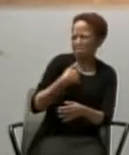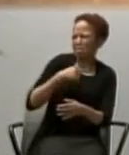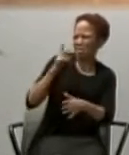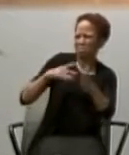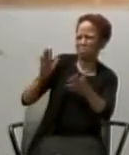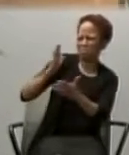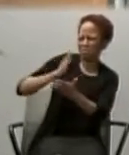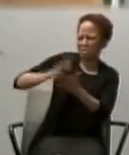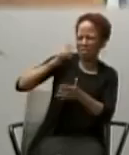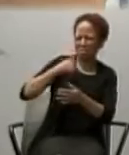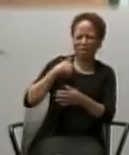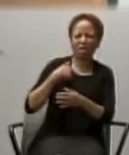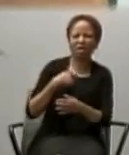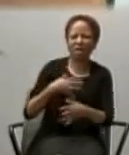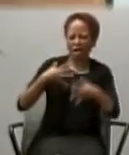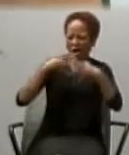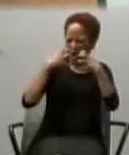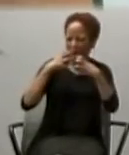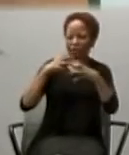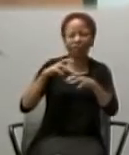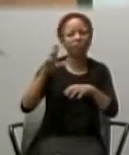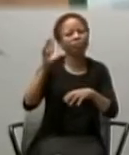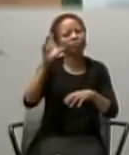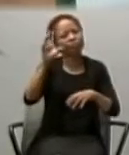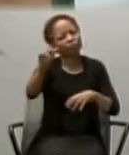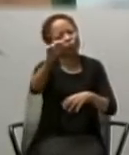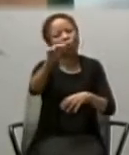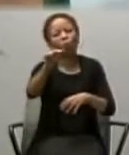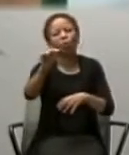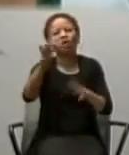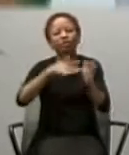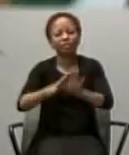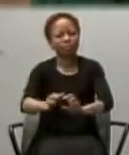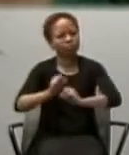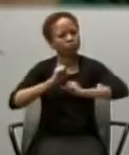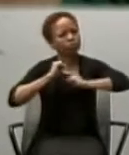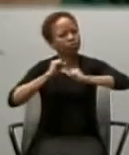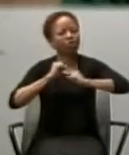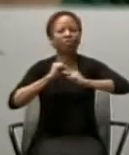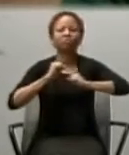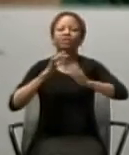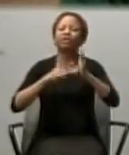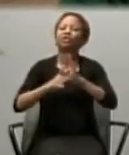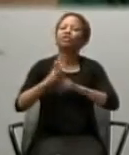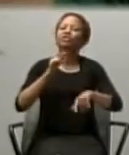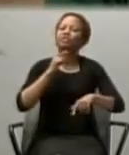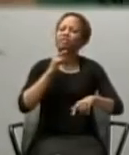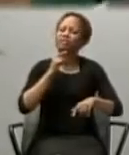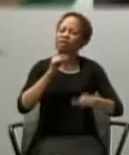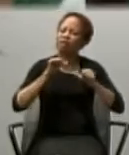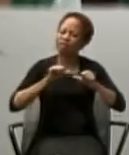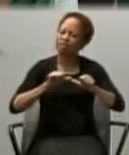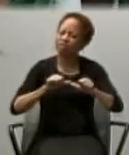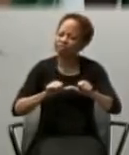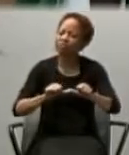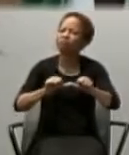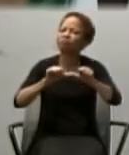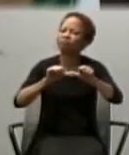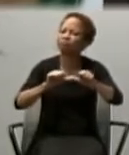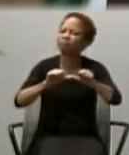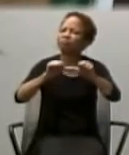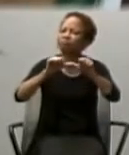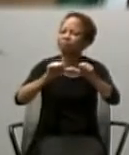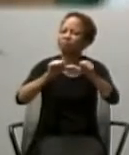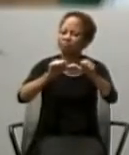he decides to take his message on the road in a very big way. And